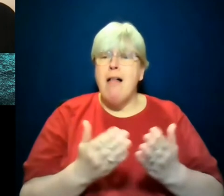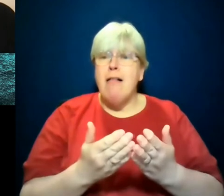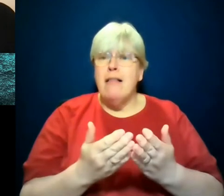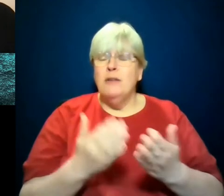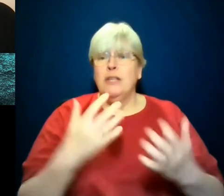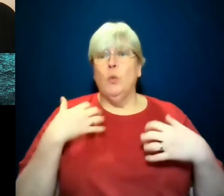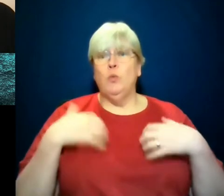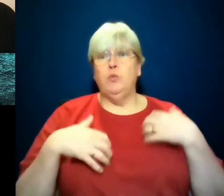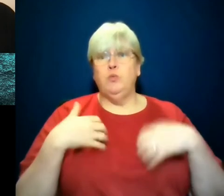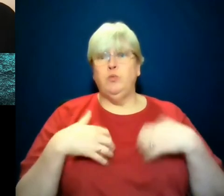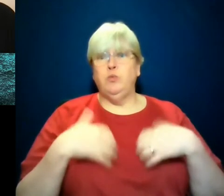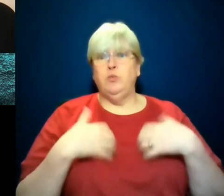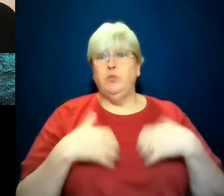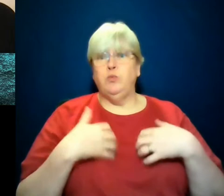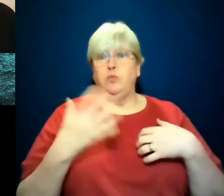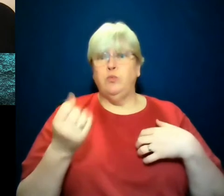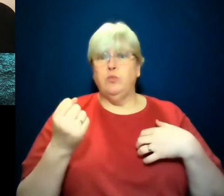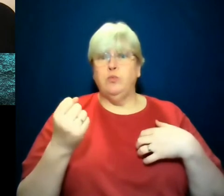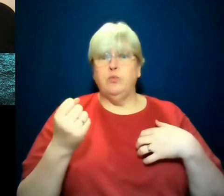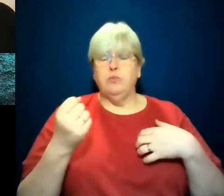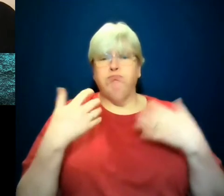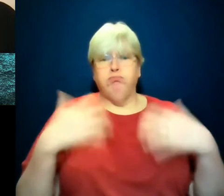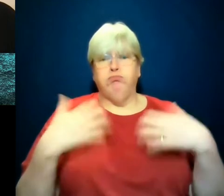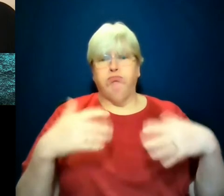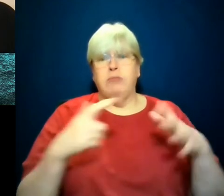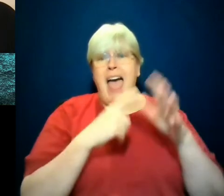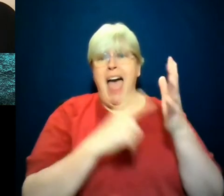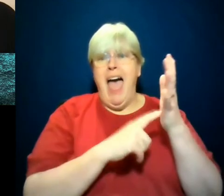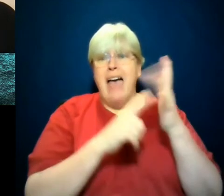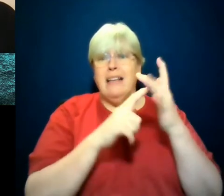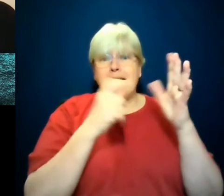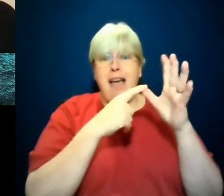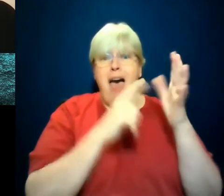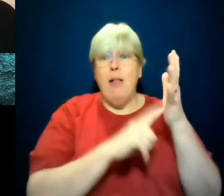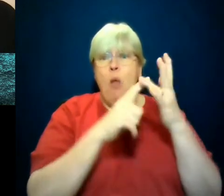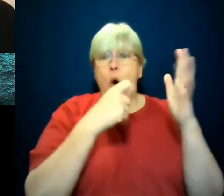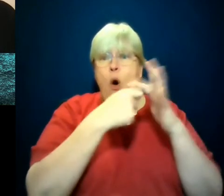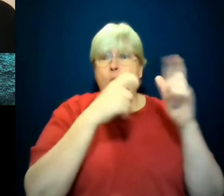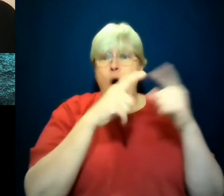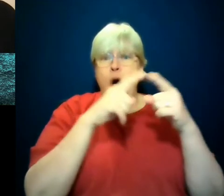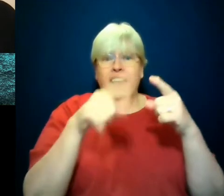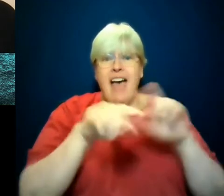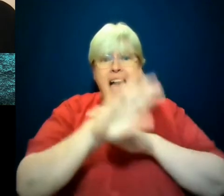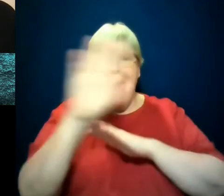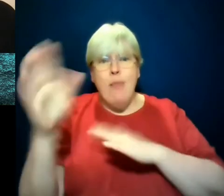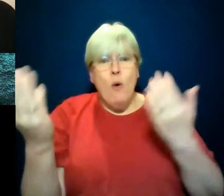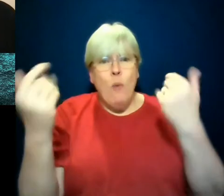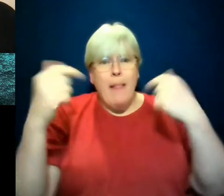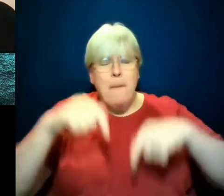thrilled to have the extraordinary Attica Locke with us. Hello Attica and welcome from Los Angeles.